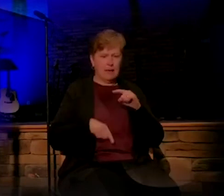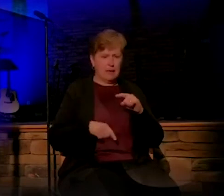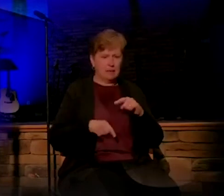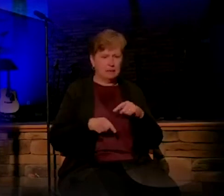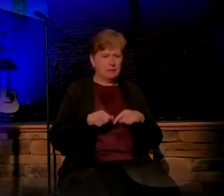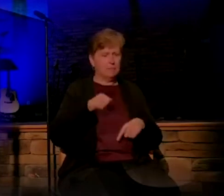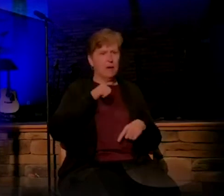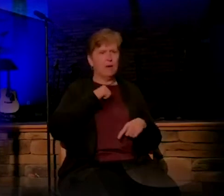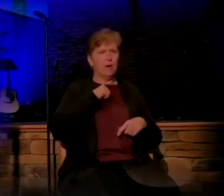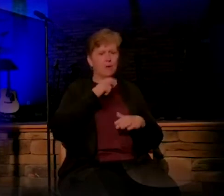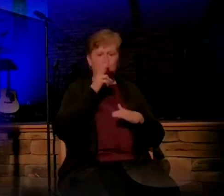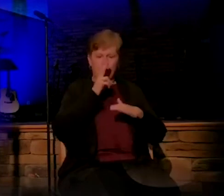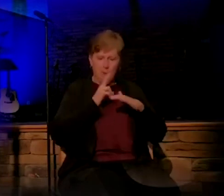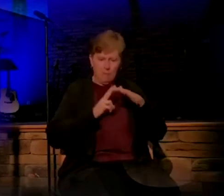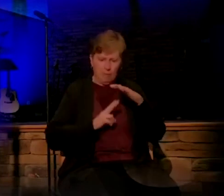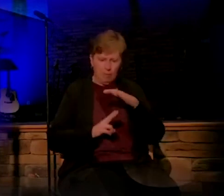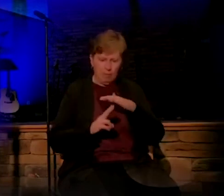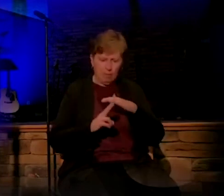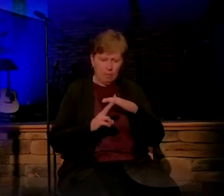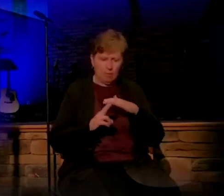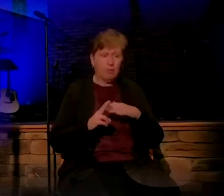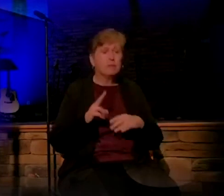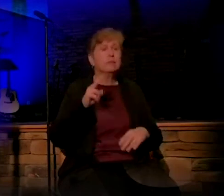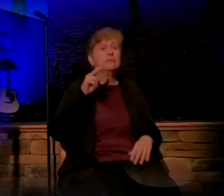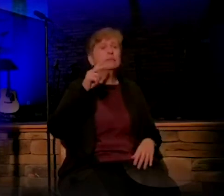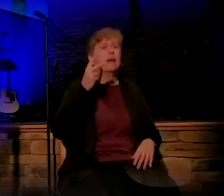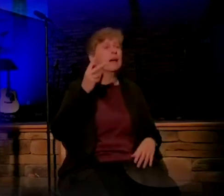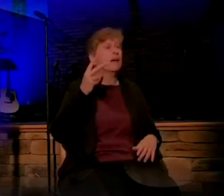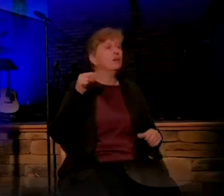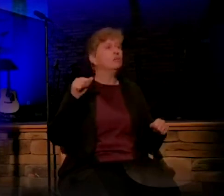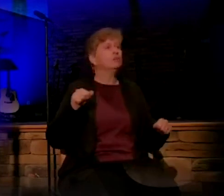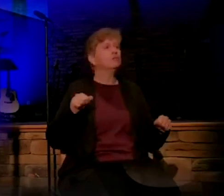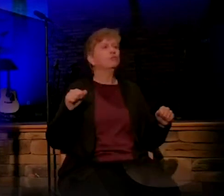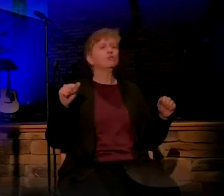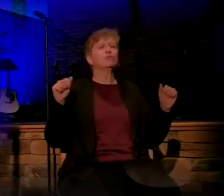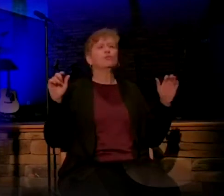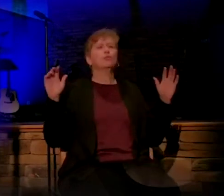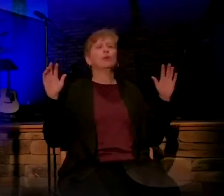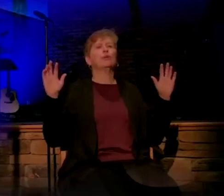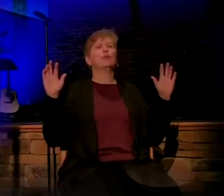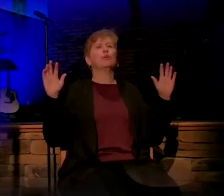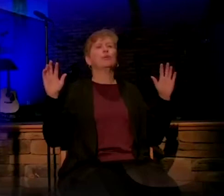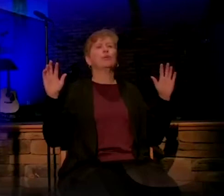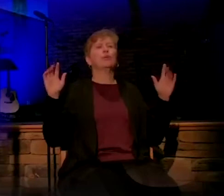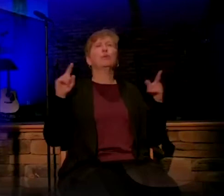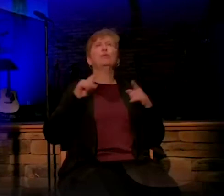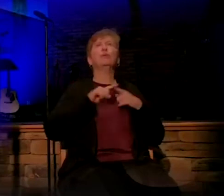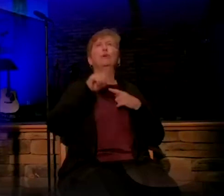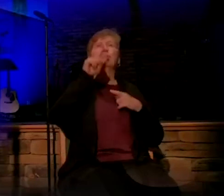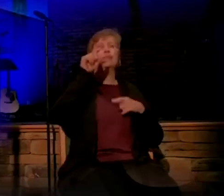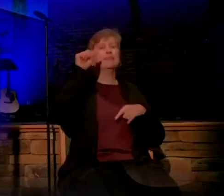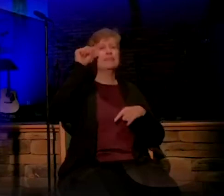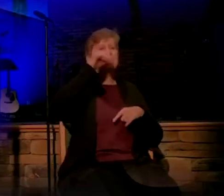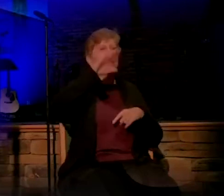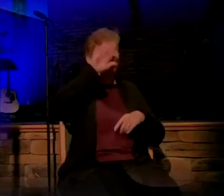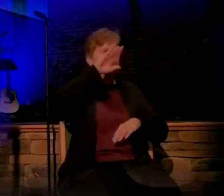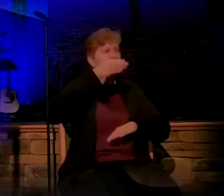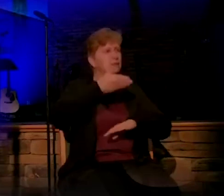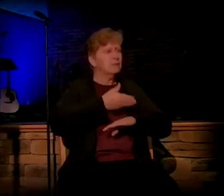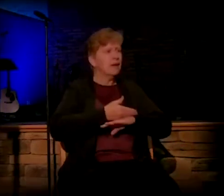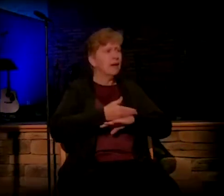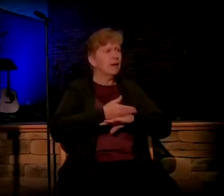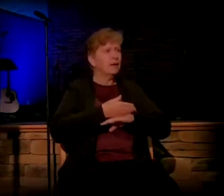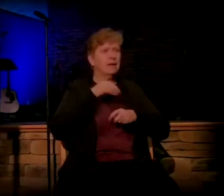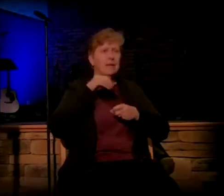yourself. Number two, surrender. Surrender to the one who sent his one and only son into the